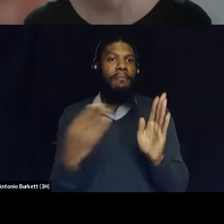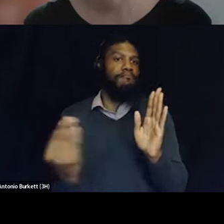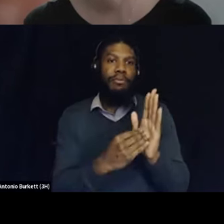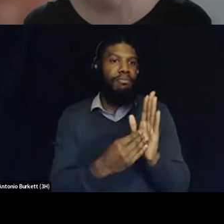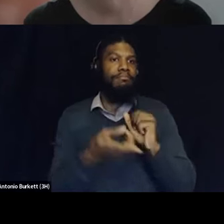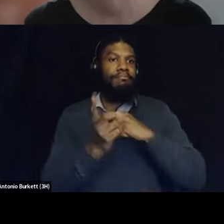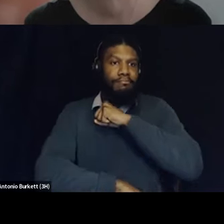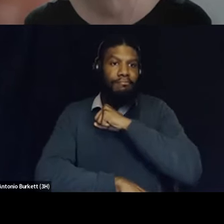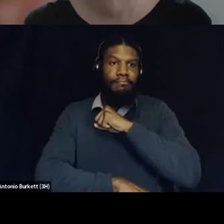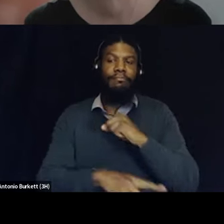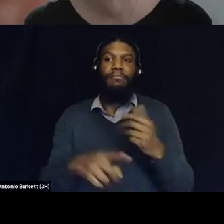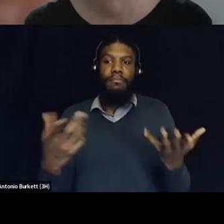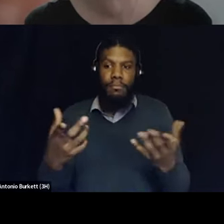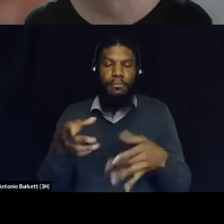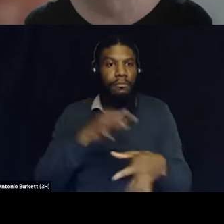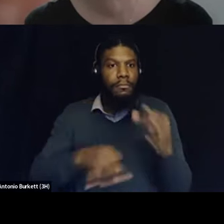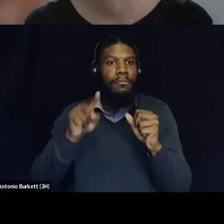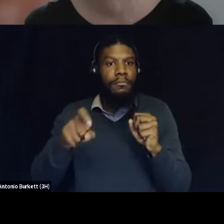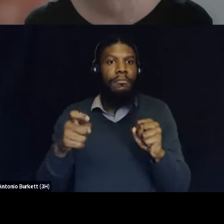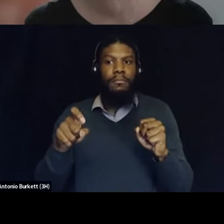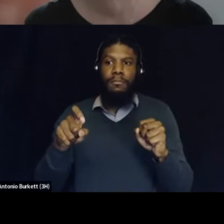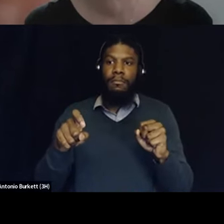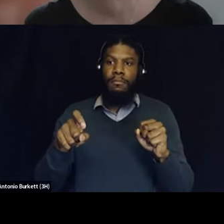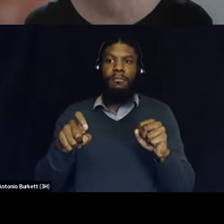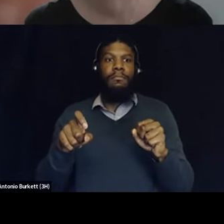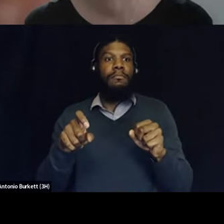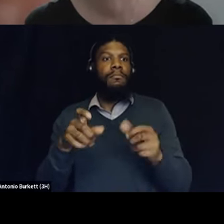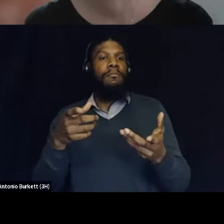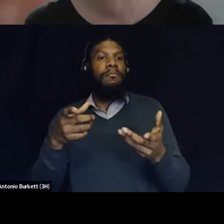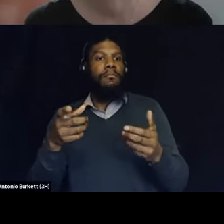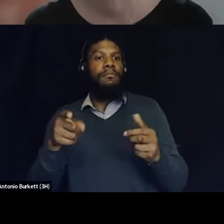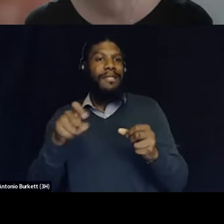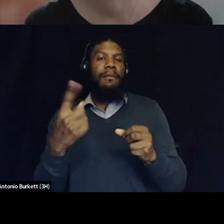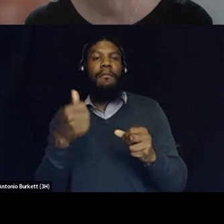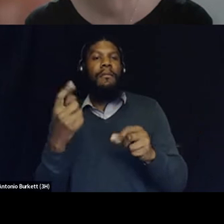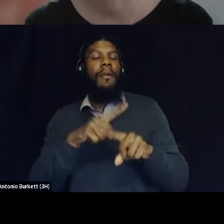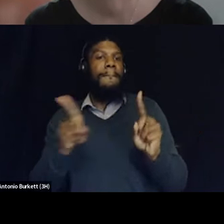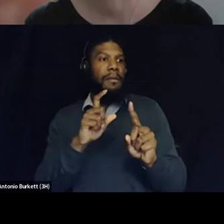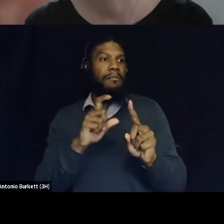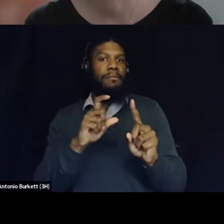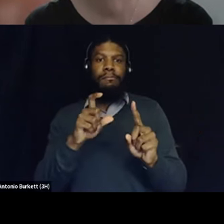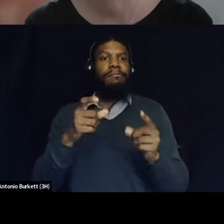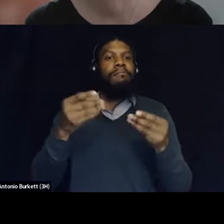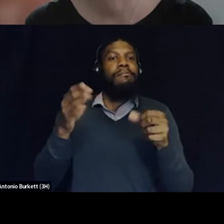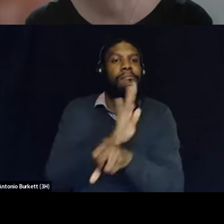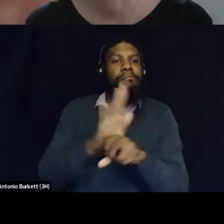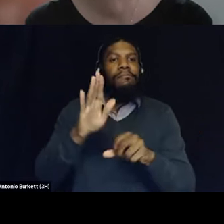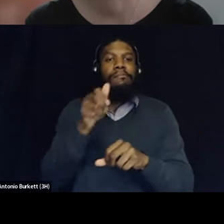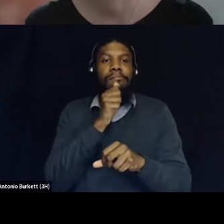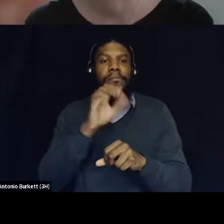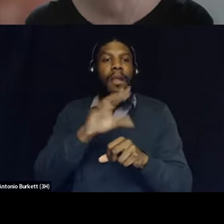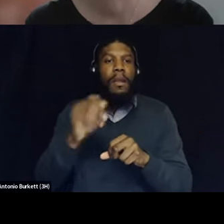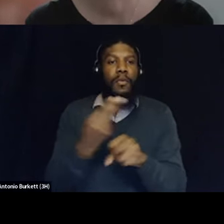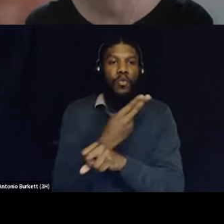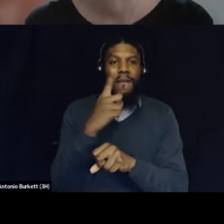and like the ways that police go after communities they're using it to go around it as a way of making business and so i think for us